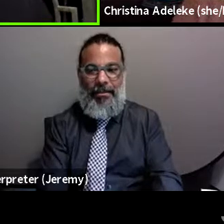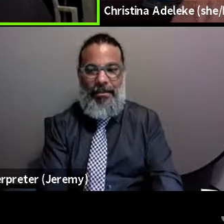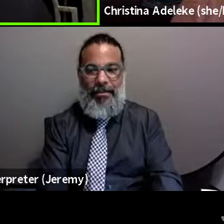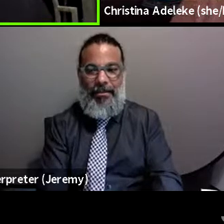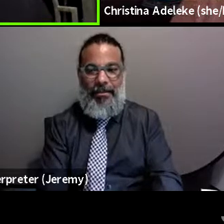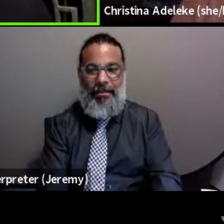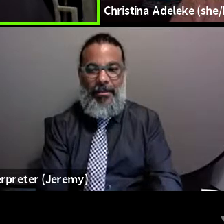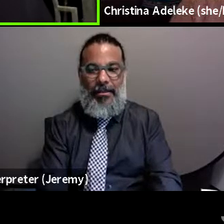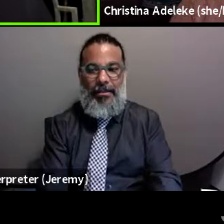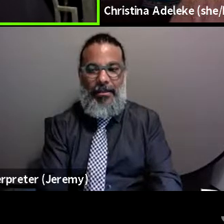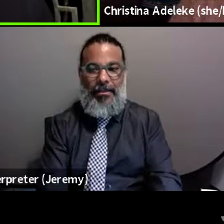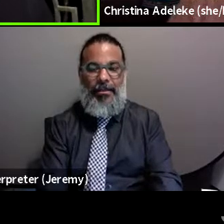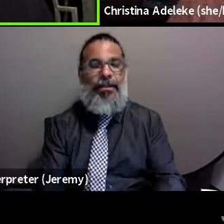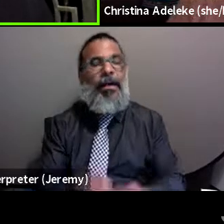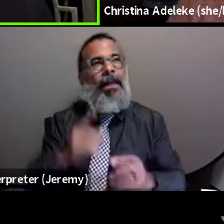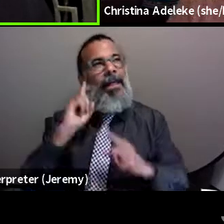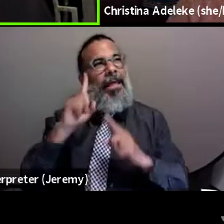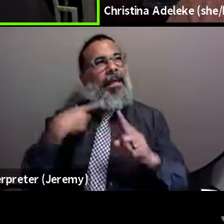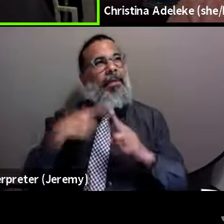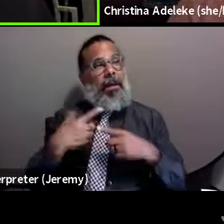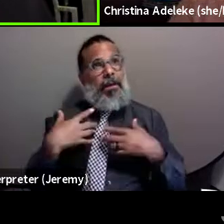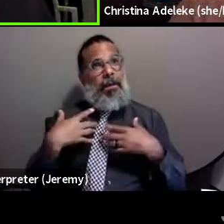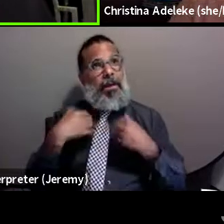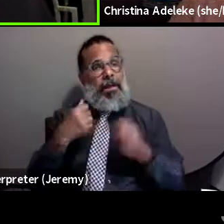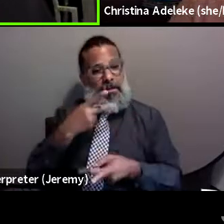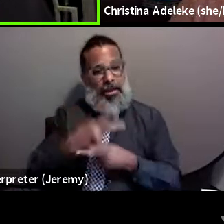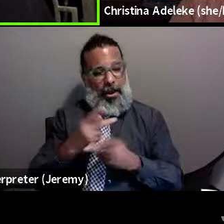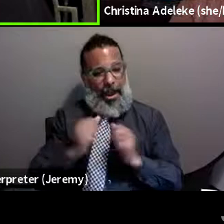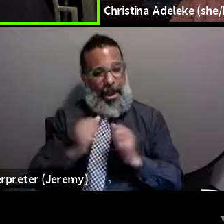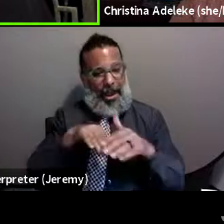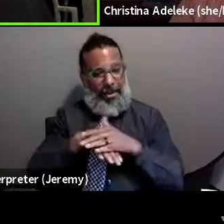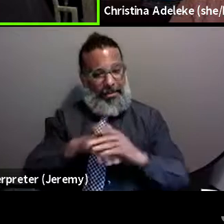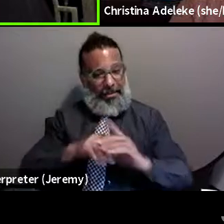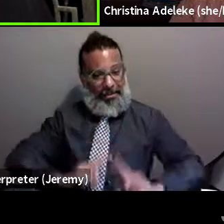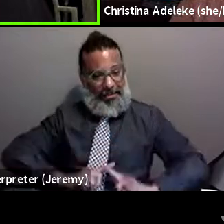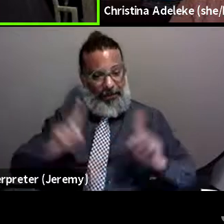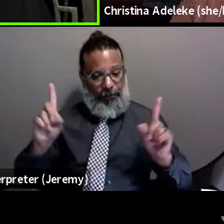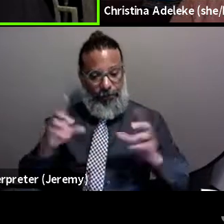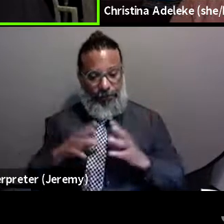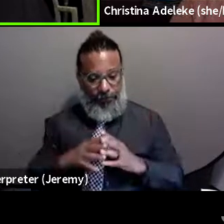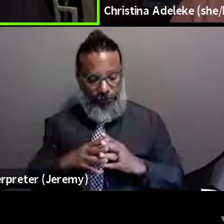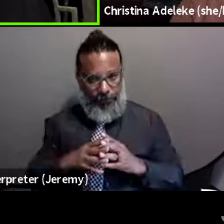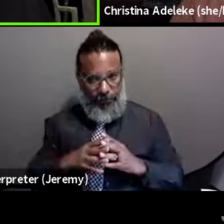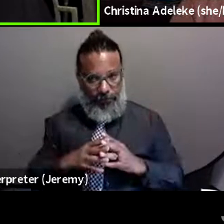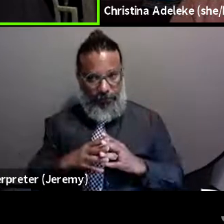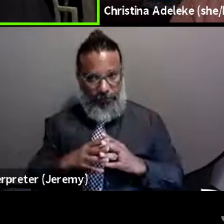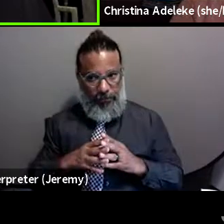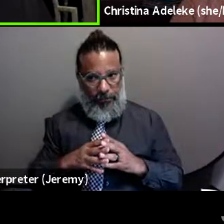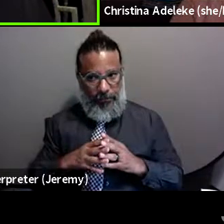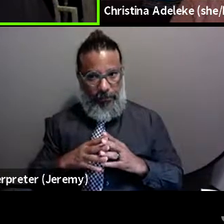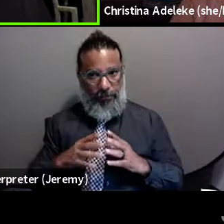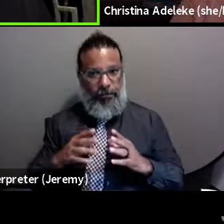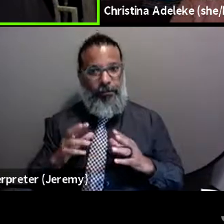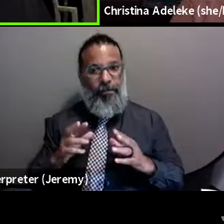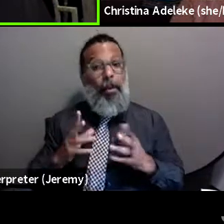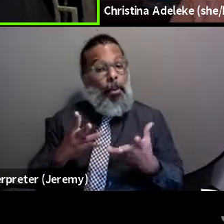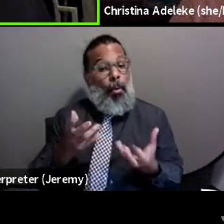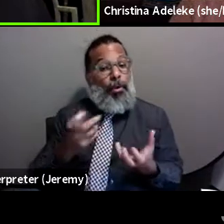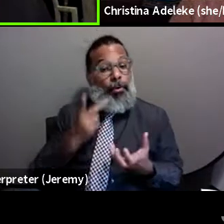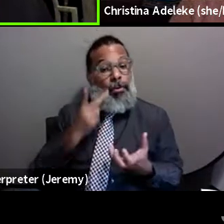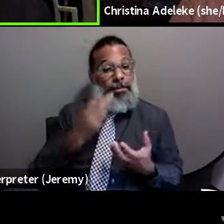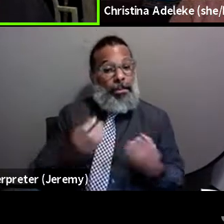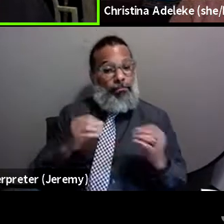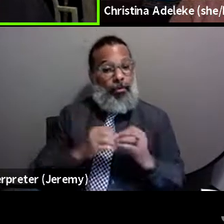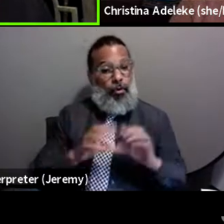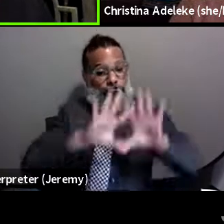can access healthcare differently, you know, I hope that in, in, you know, we'd like to see more of a